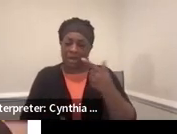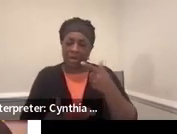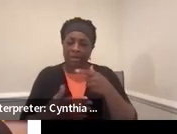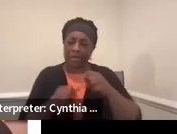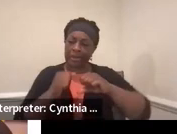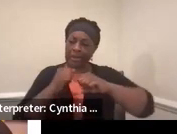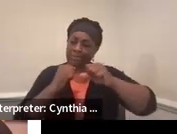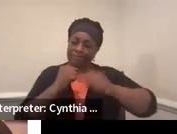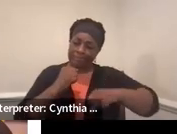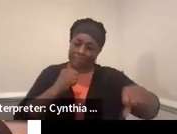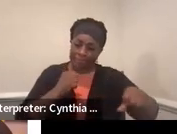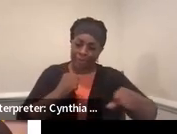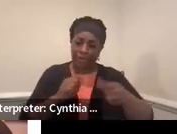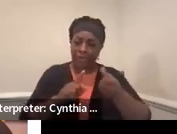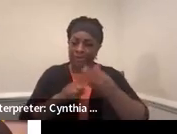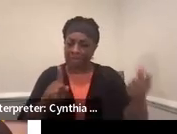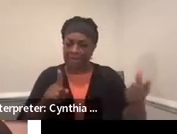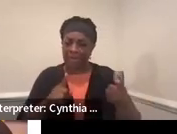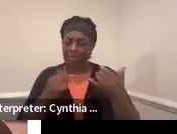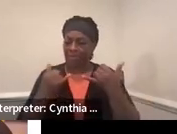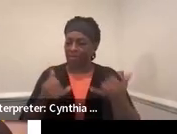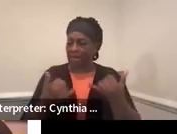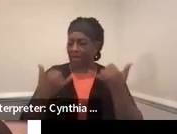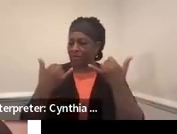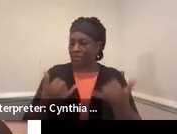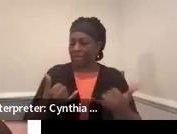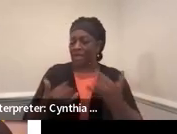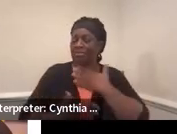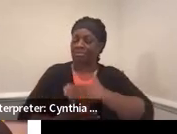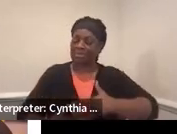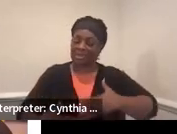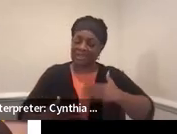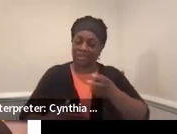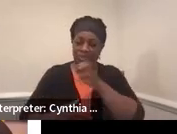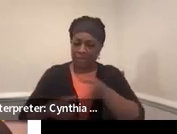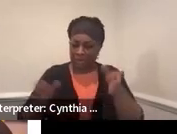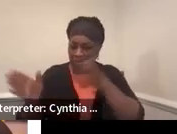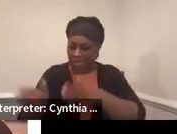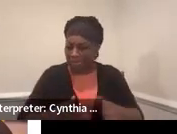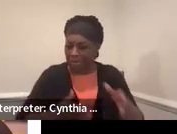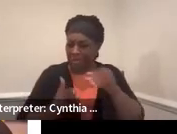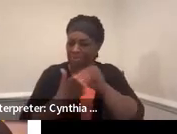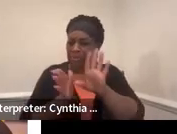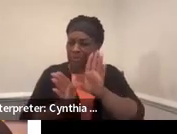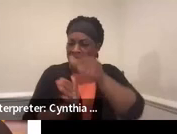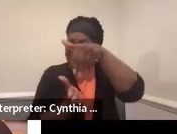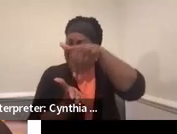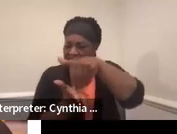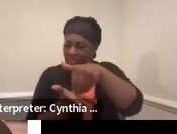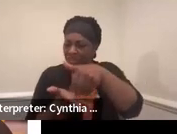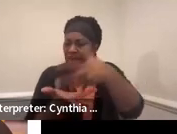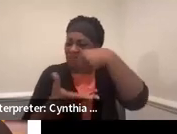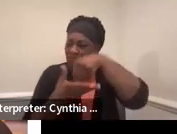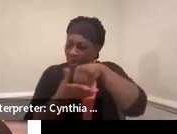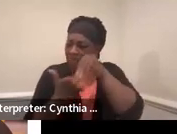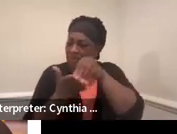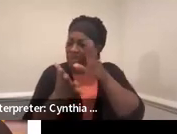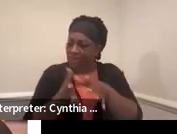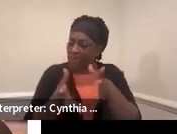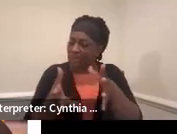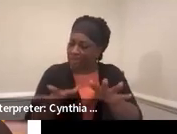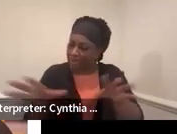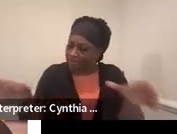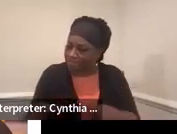Some takeaways from today. Please have your transition plans be student-centered as much as possible. That family